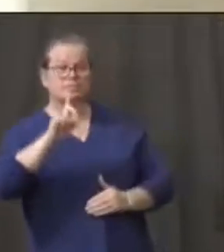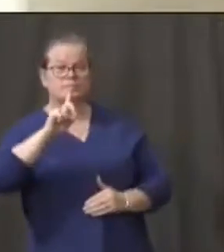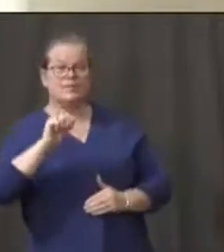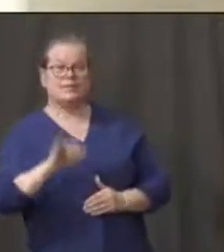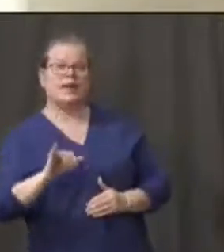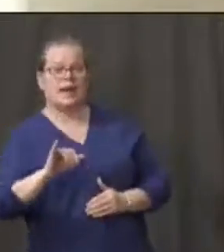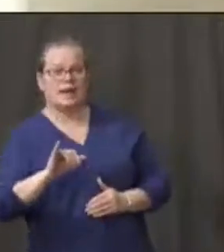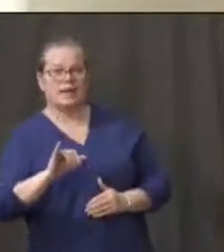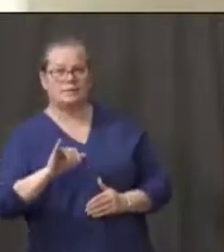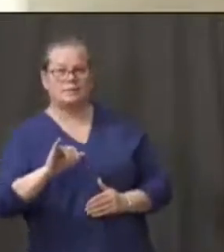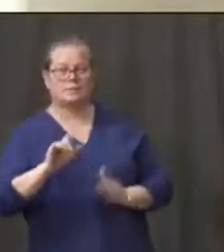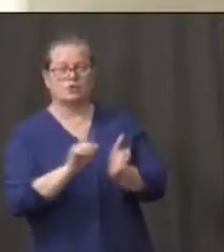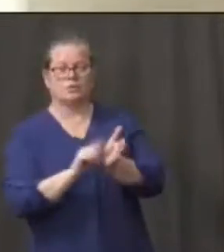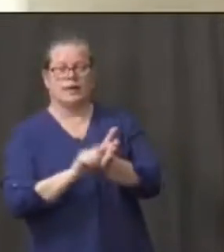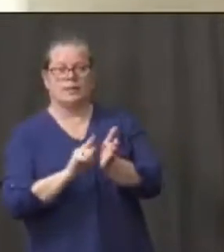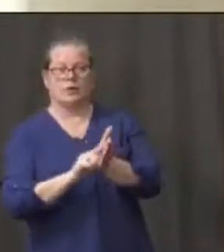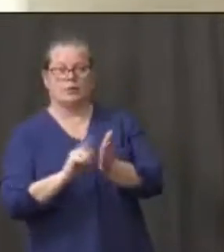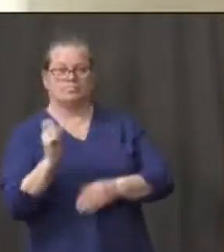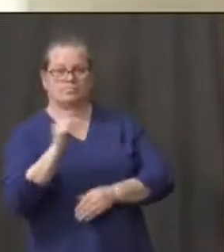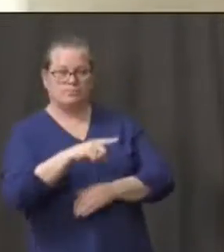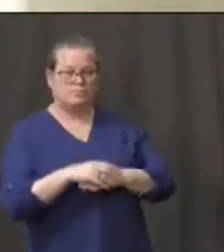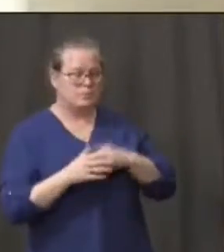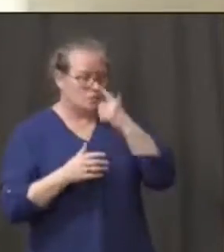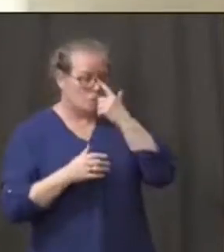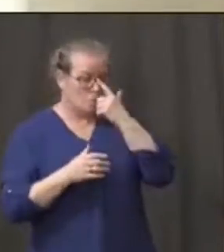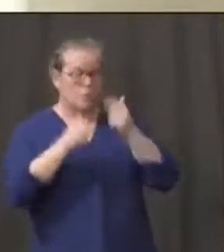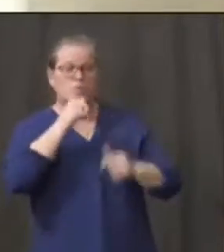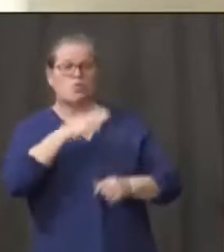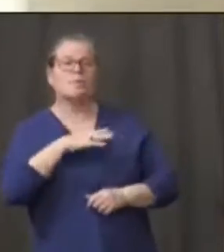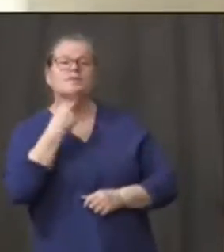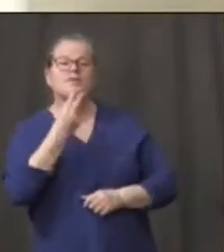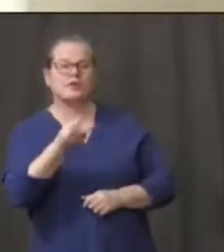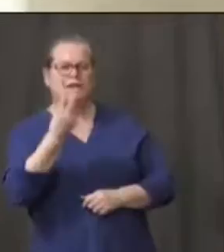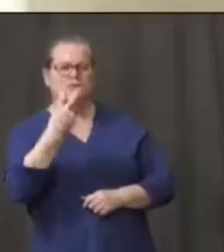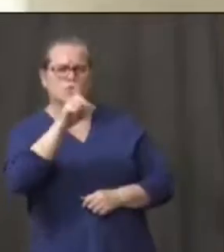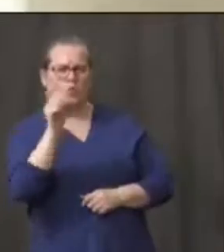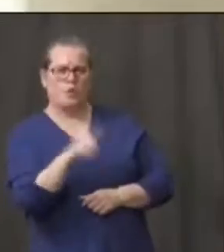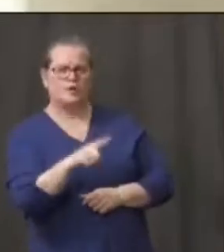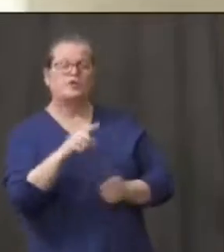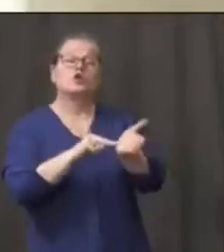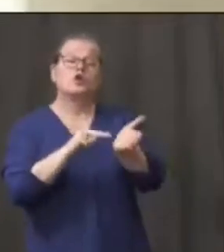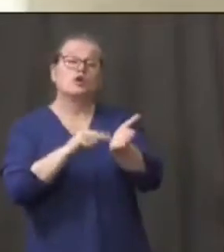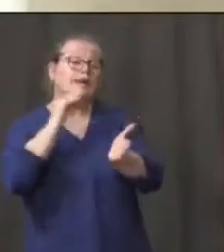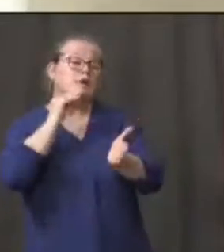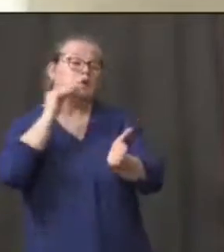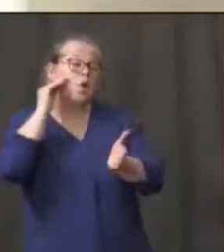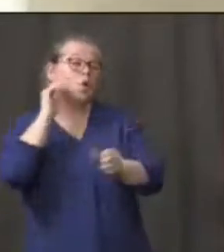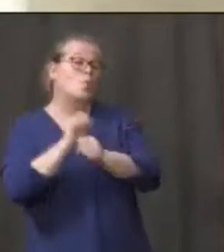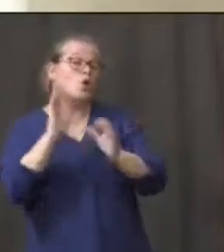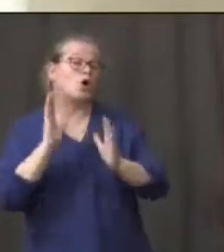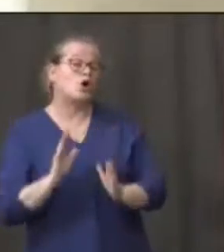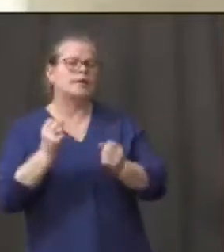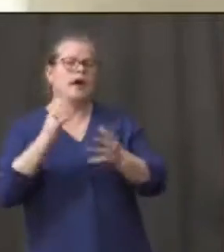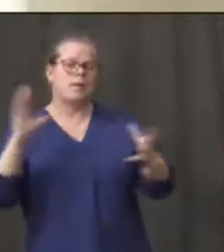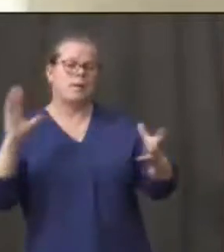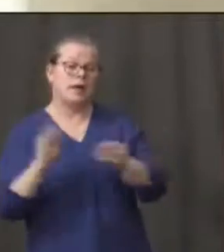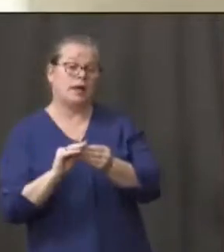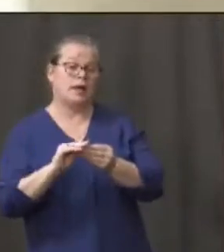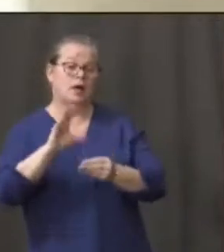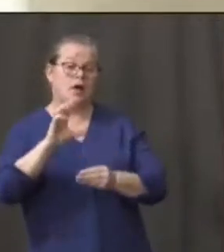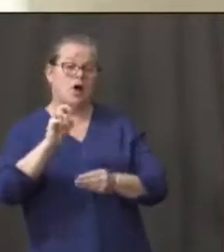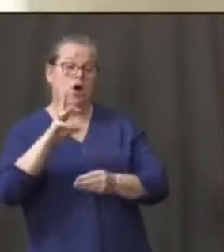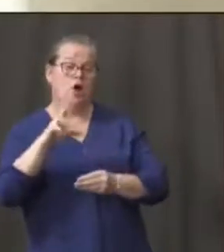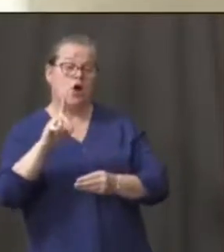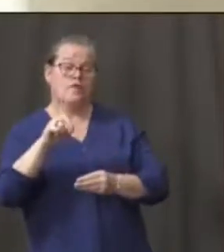Hi, Governor. Two questions. One, do you know how many nursing home workers have tested positive for COVID-19? And the second is that you,